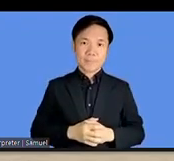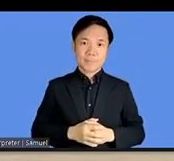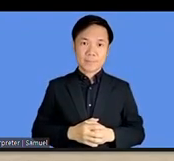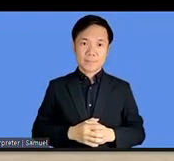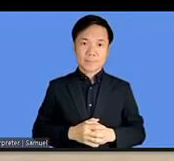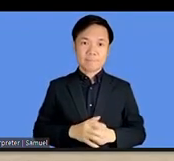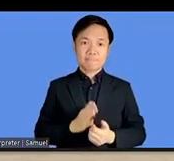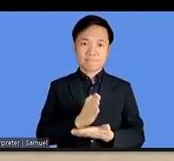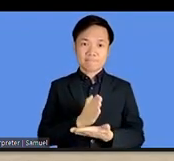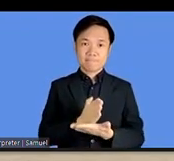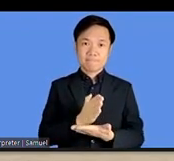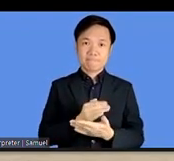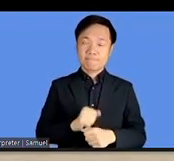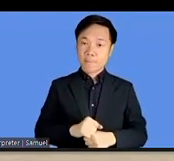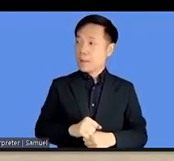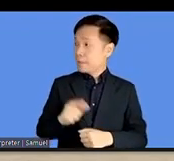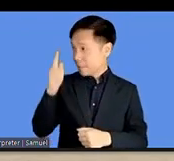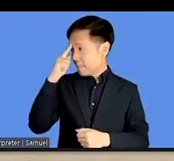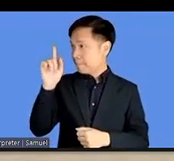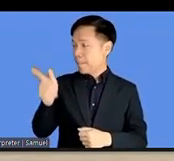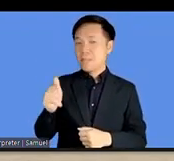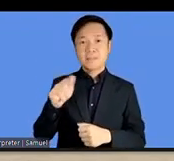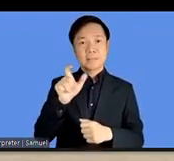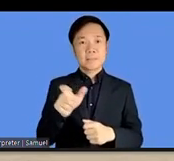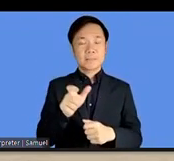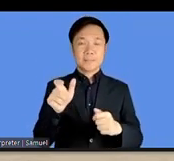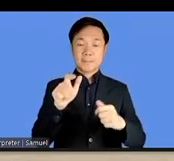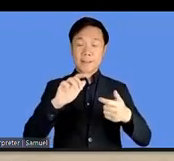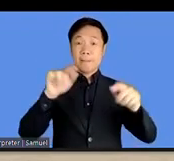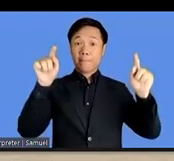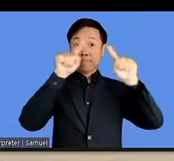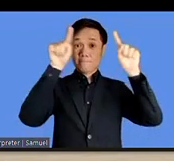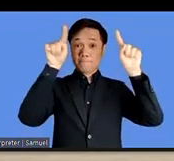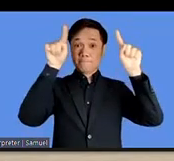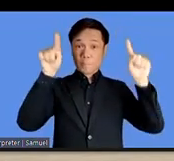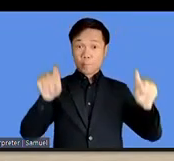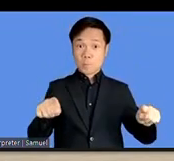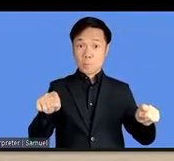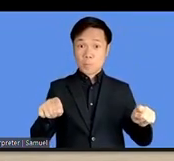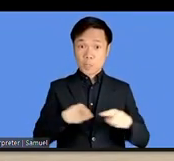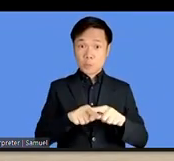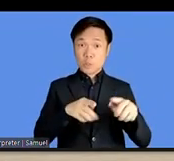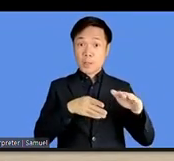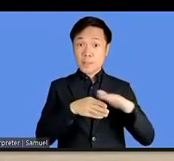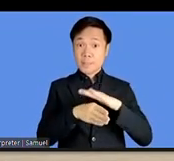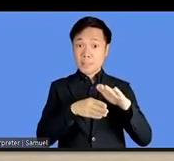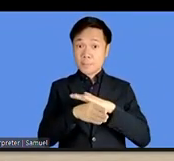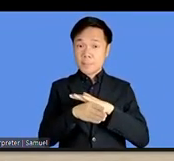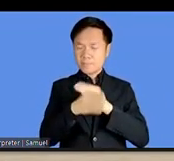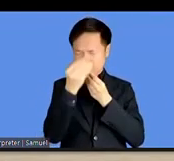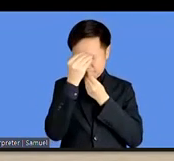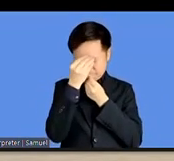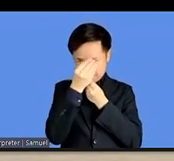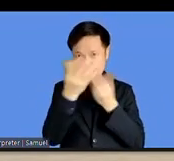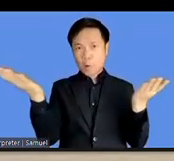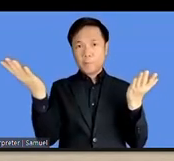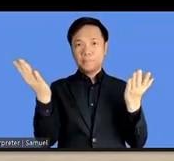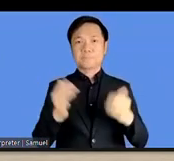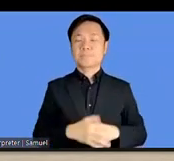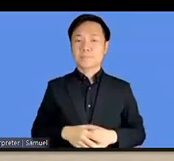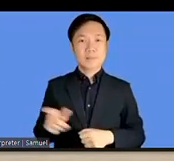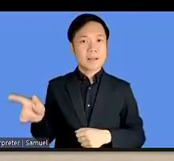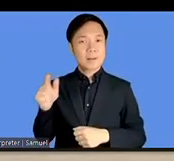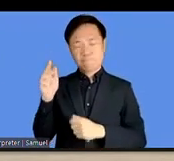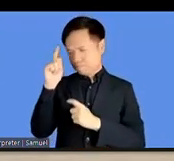in the accessibility statement that's on the website yes i i totally agree with with lydia there that